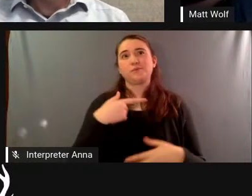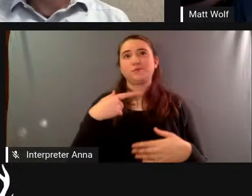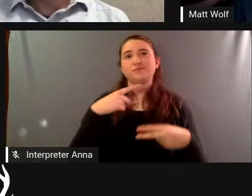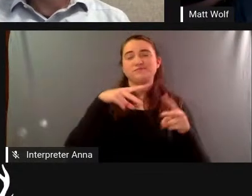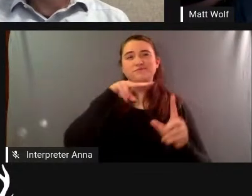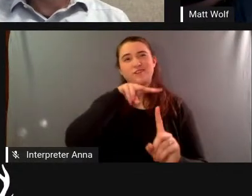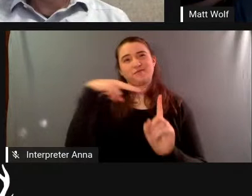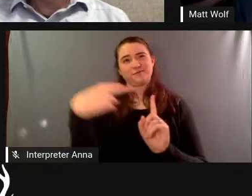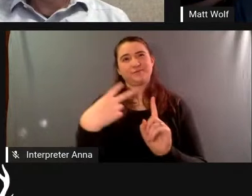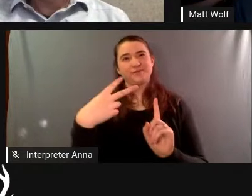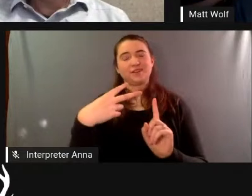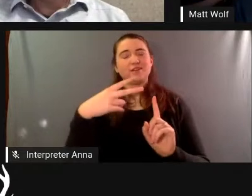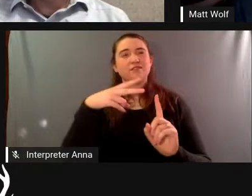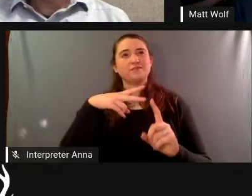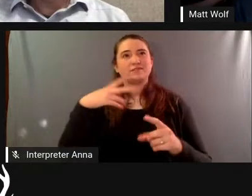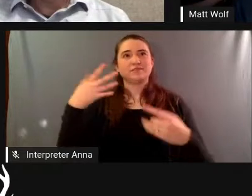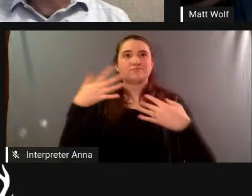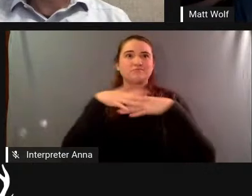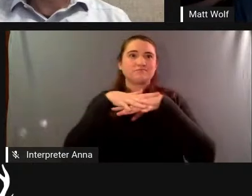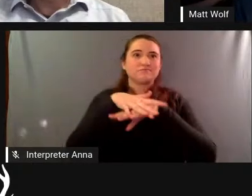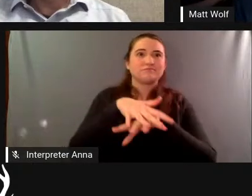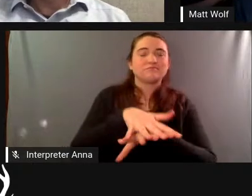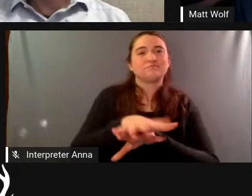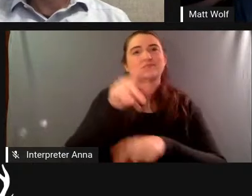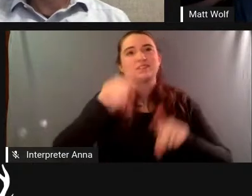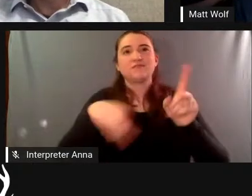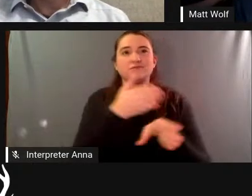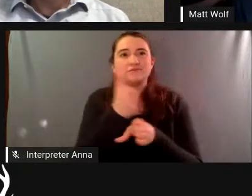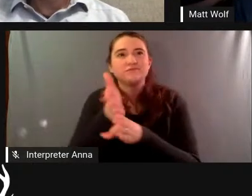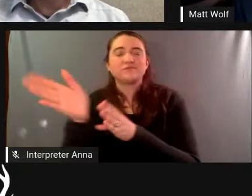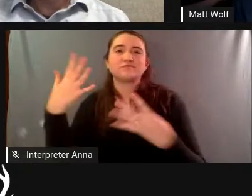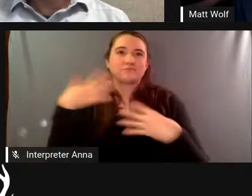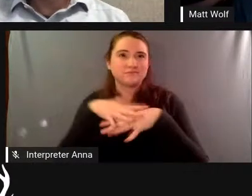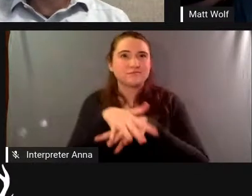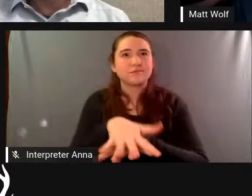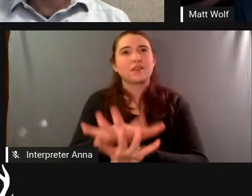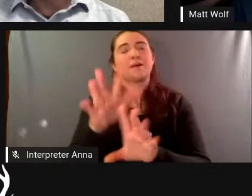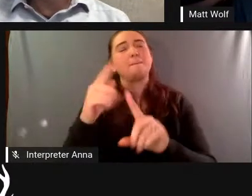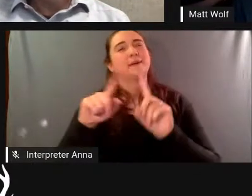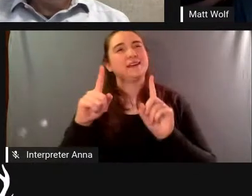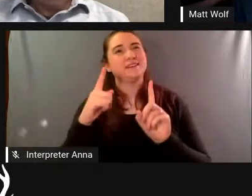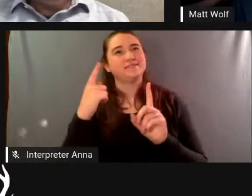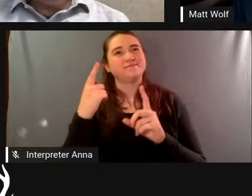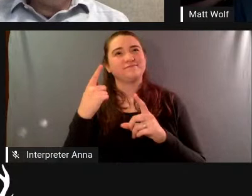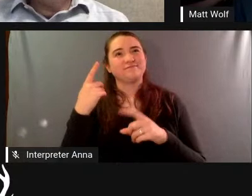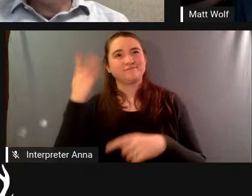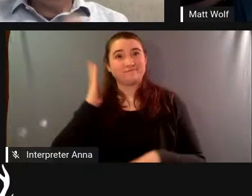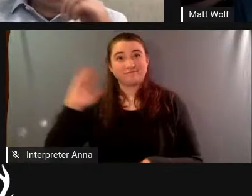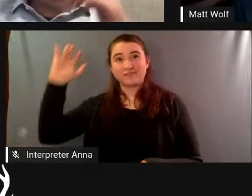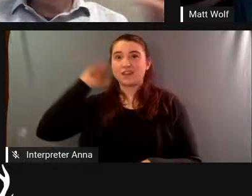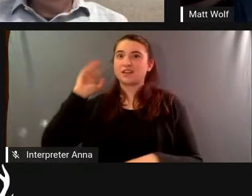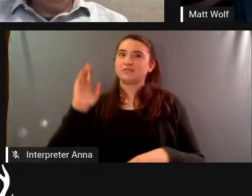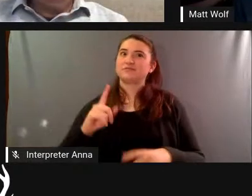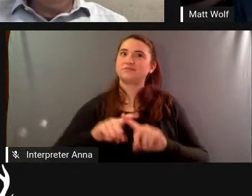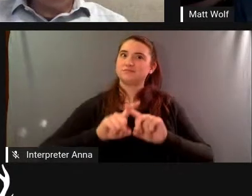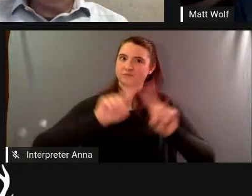doing but all of this was very sort of unusual for the time um i assume that most of the